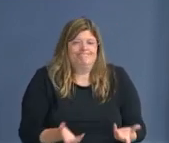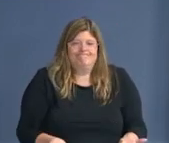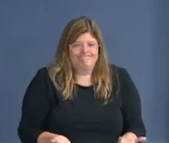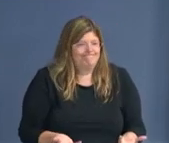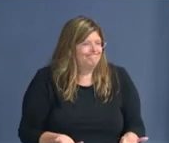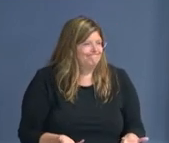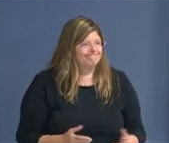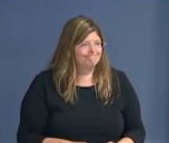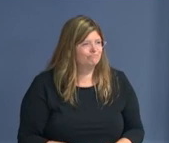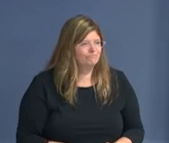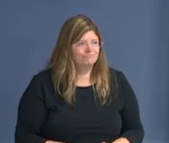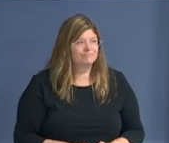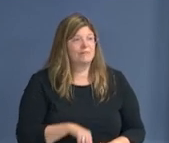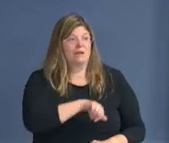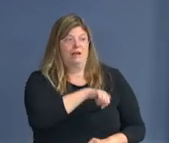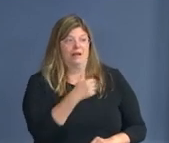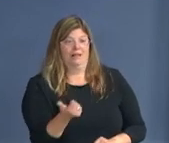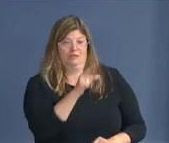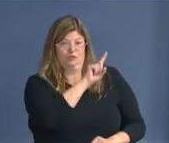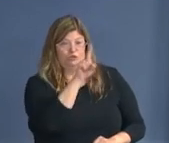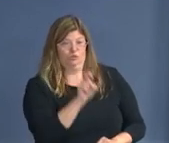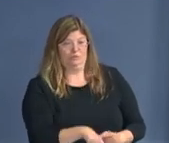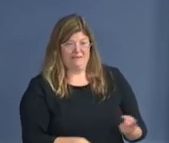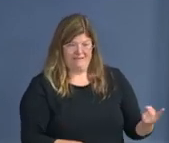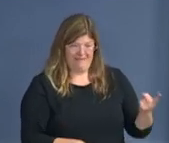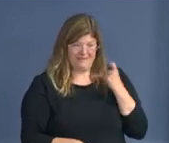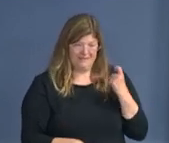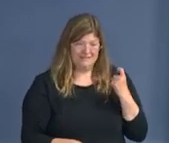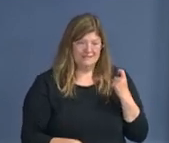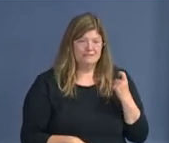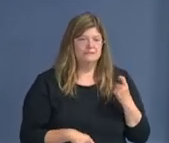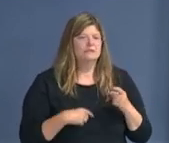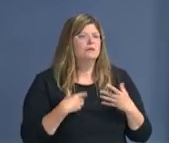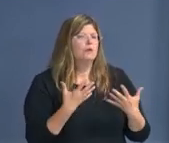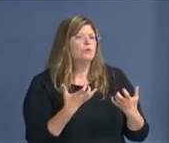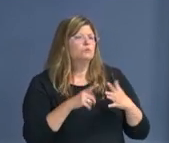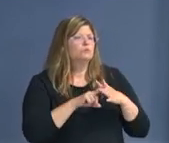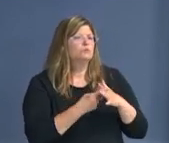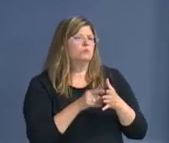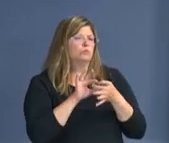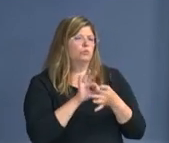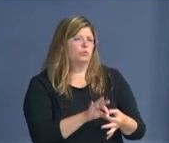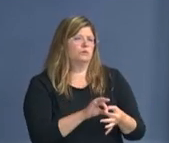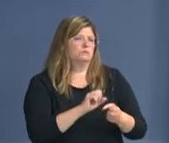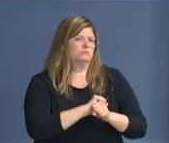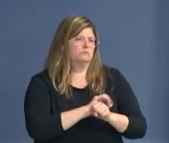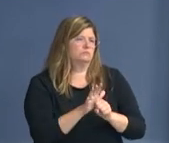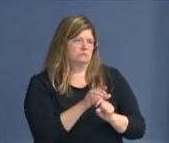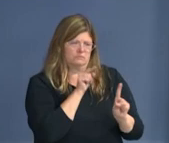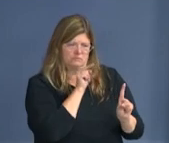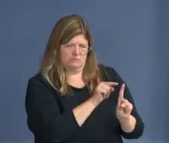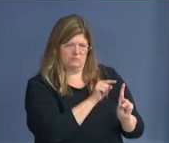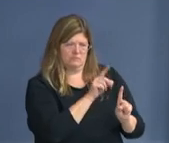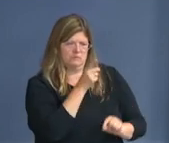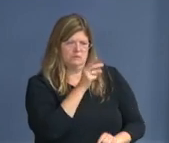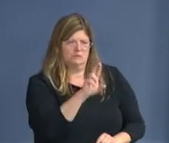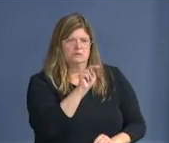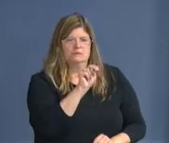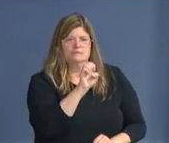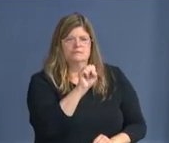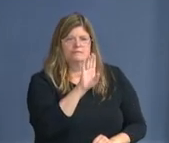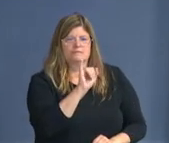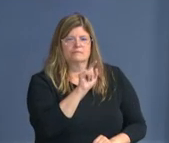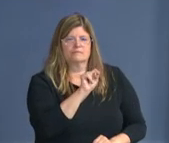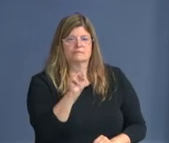Yes? If I could start with COVID. Sure. Dr. Nesbitt, maybe she could answer this. Are you tracking